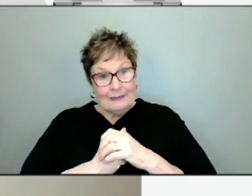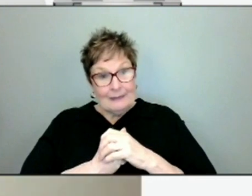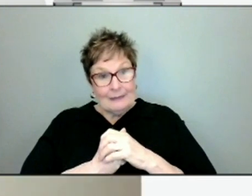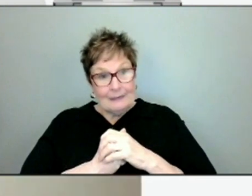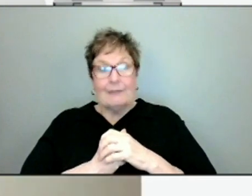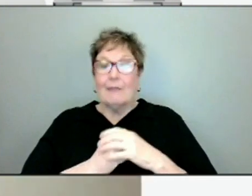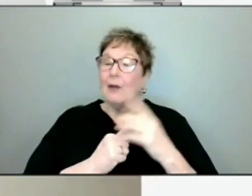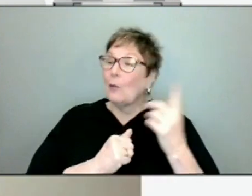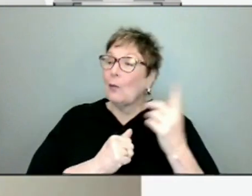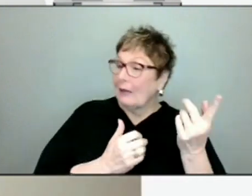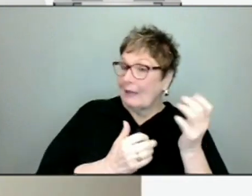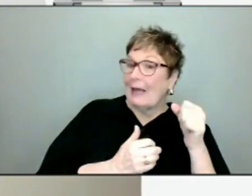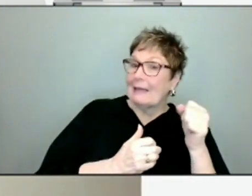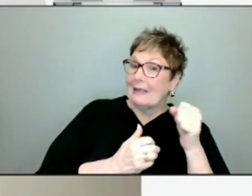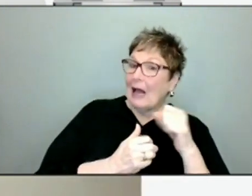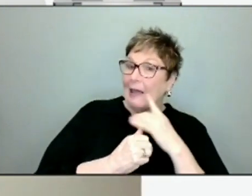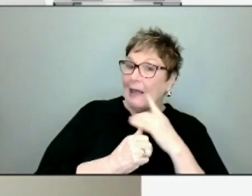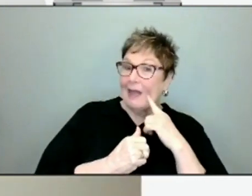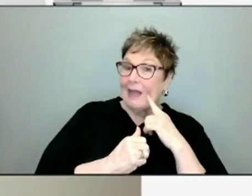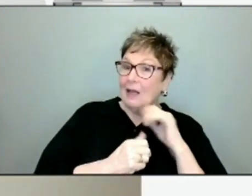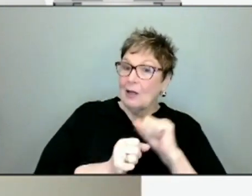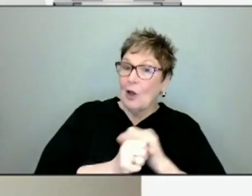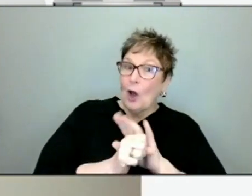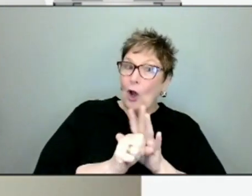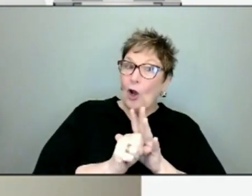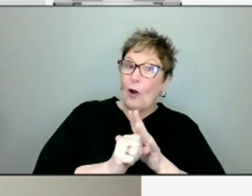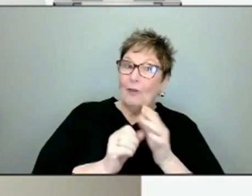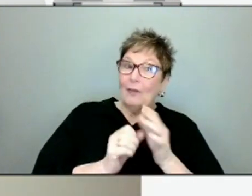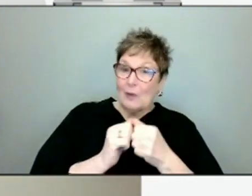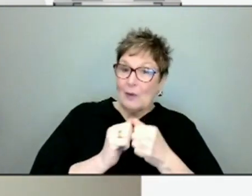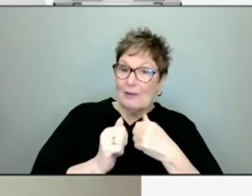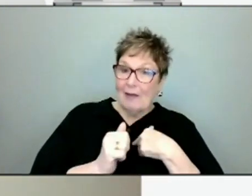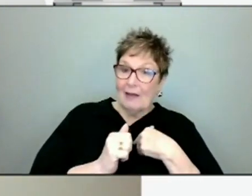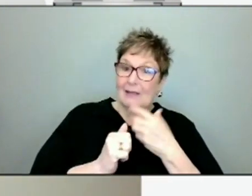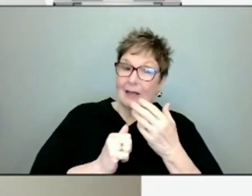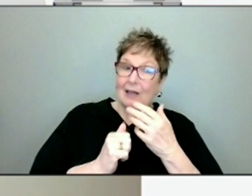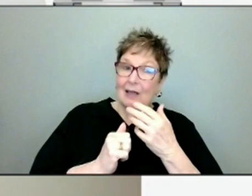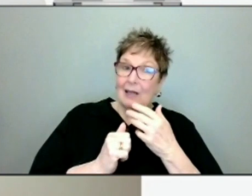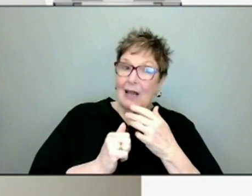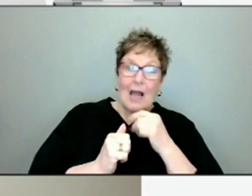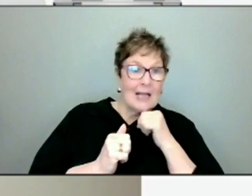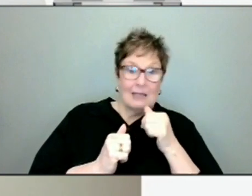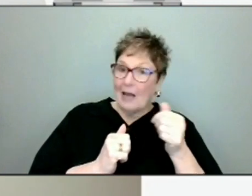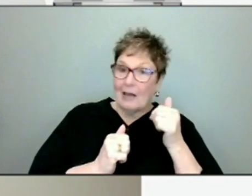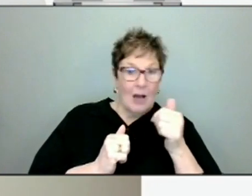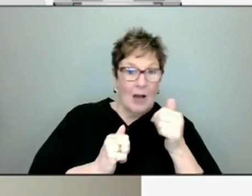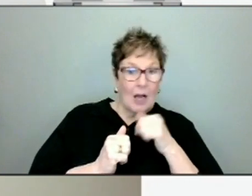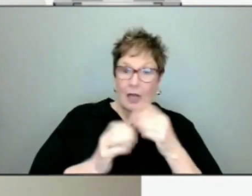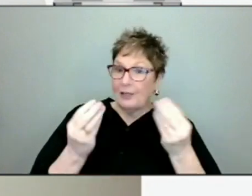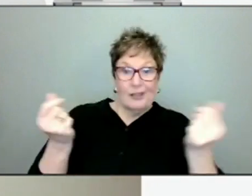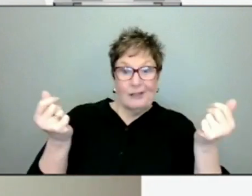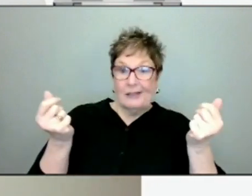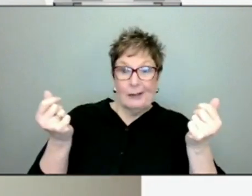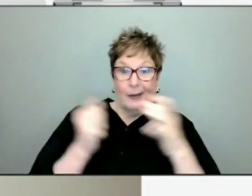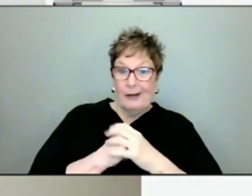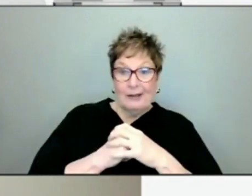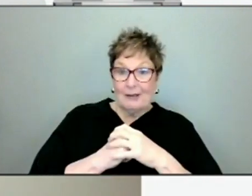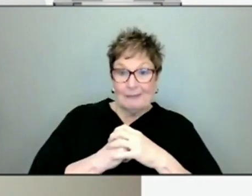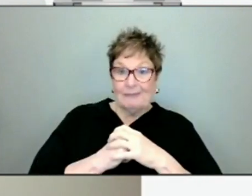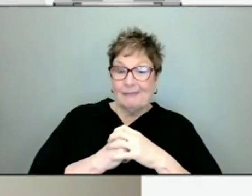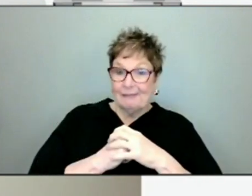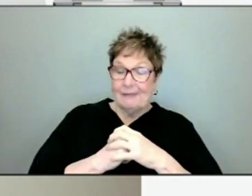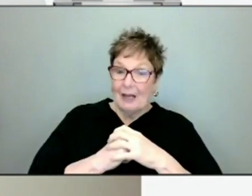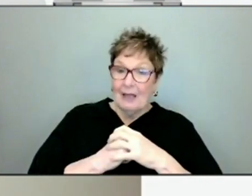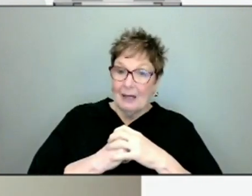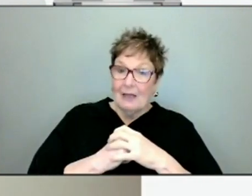Yeah, I think globally speaking, know, COVID is with us. I think you've heard us say this before, it's not just going to disappear. So we're really sort of